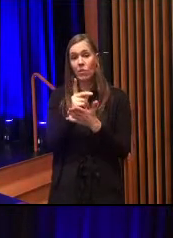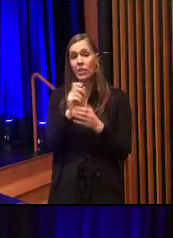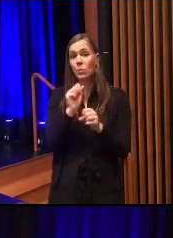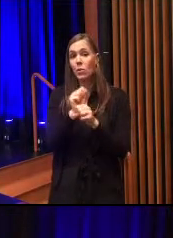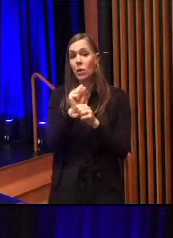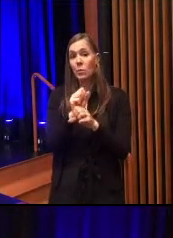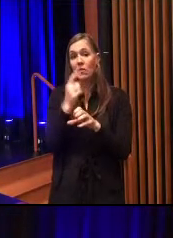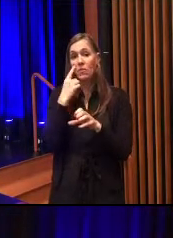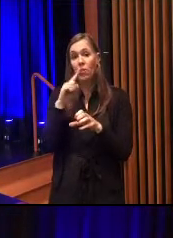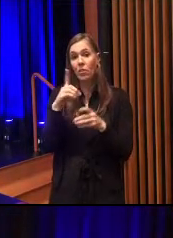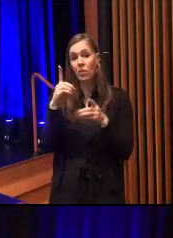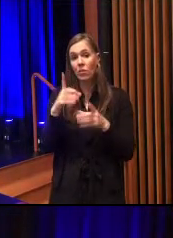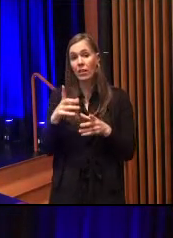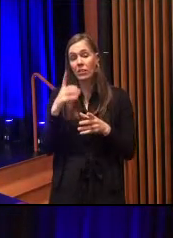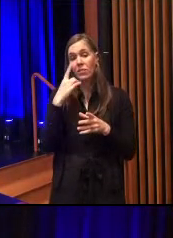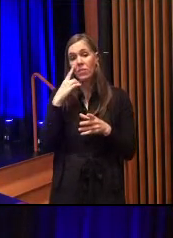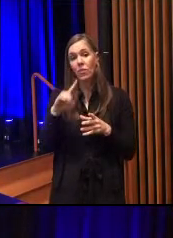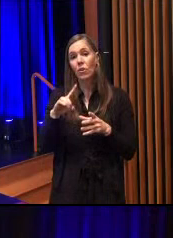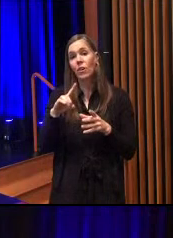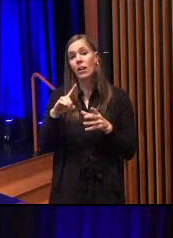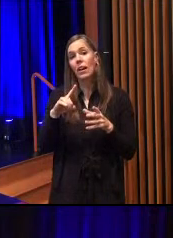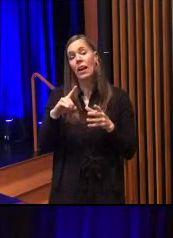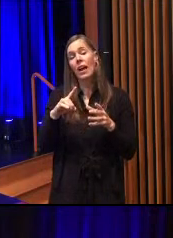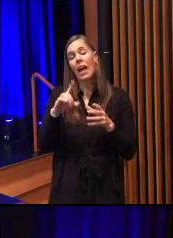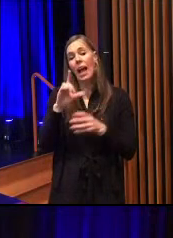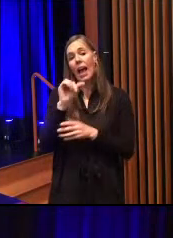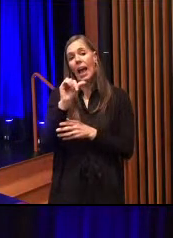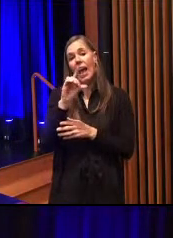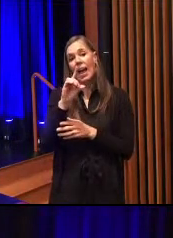the director of the Department of Administrative Services.